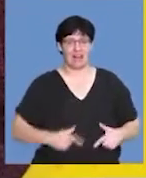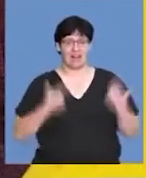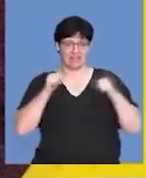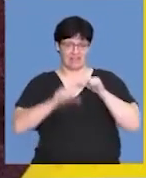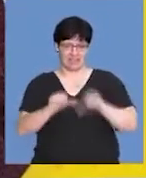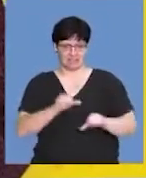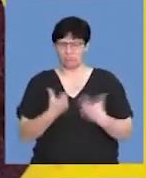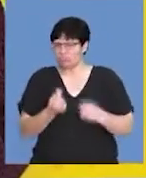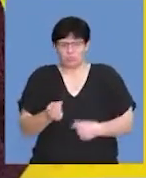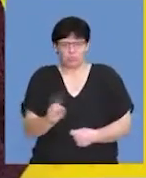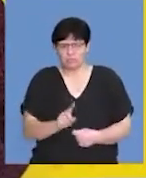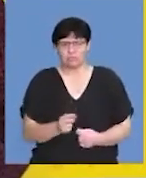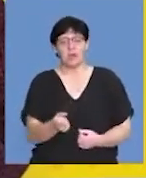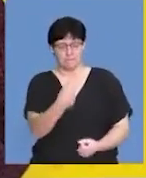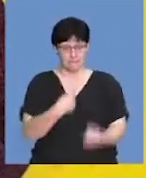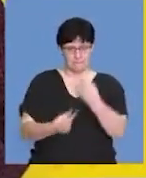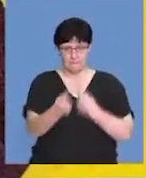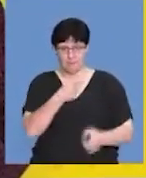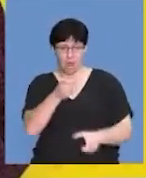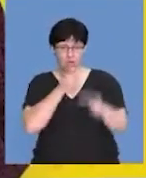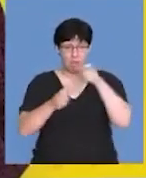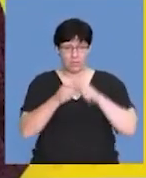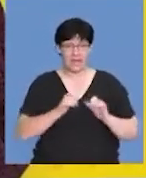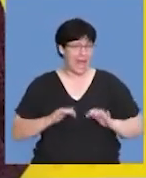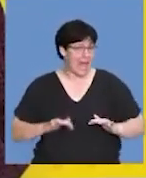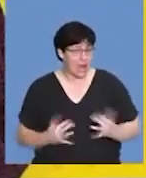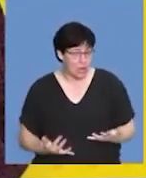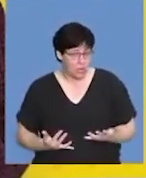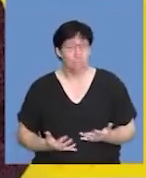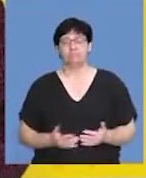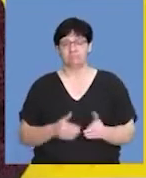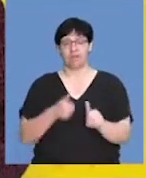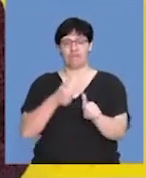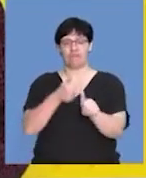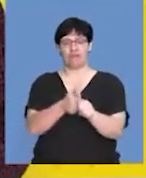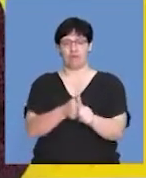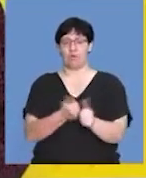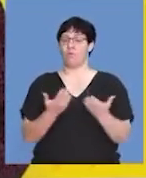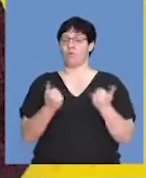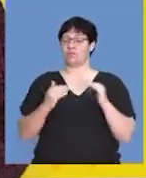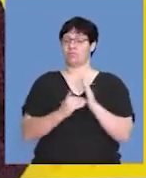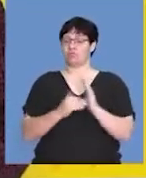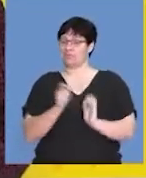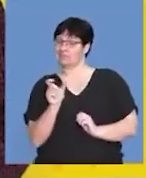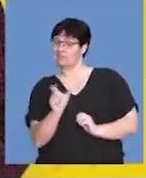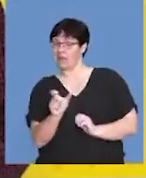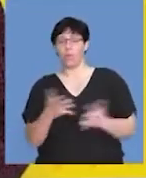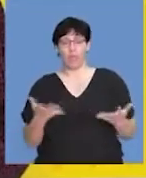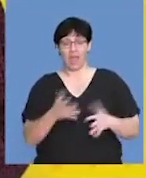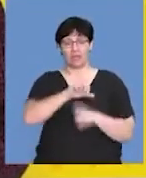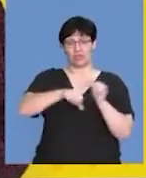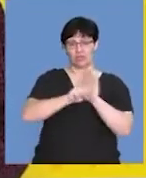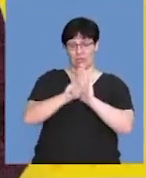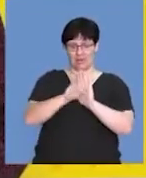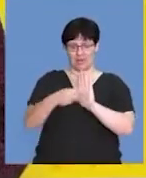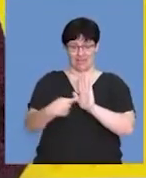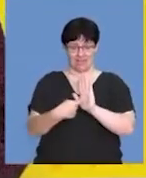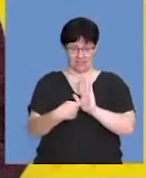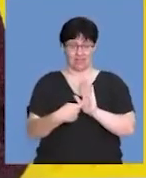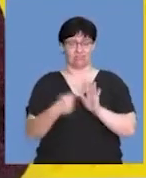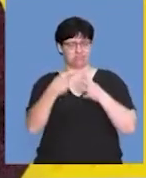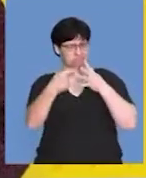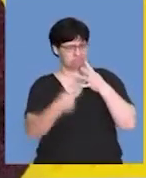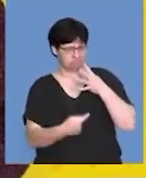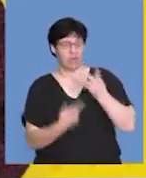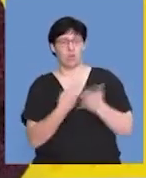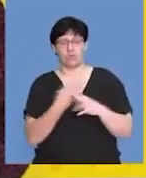All you need to do to get your questions and comments through to us is follow Wozmatrix on all our social media platforms as well as hit